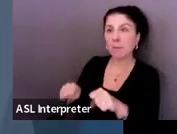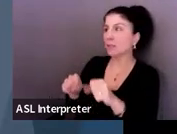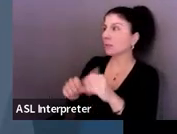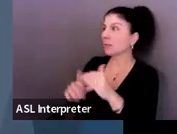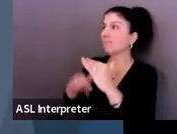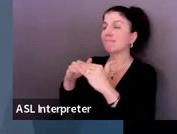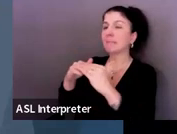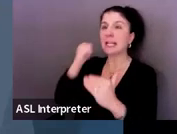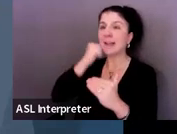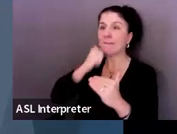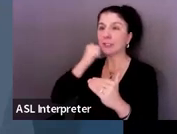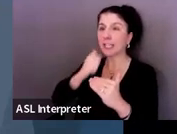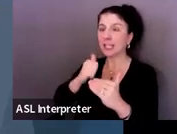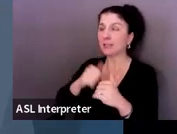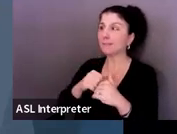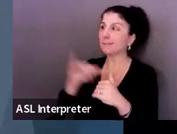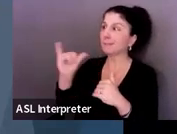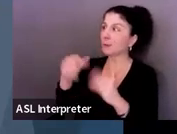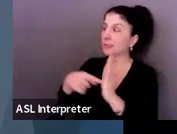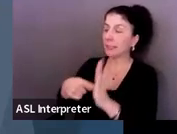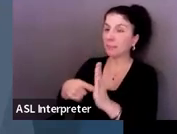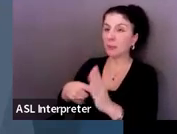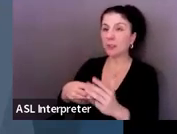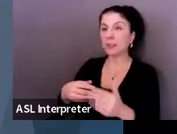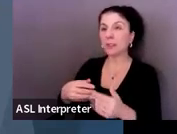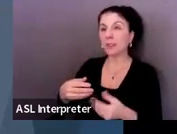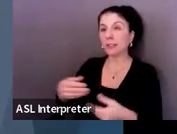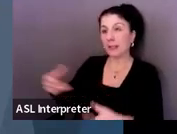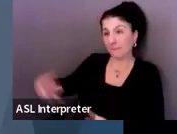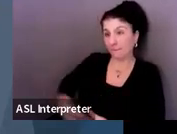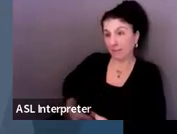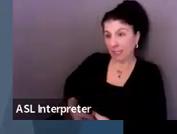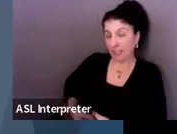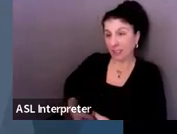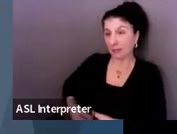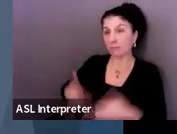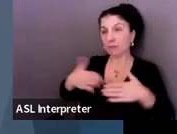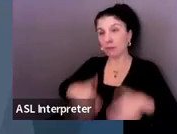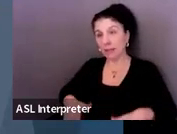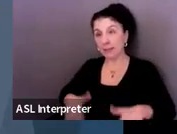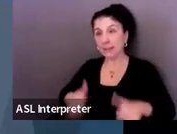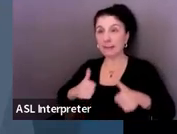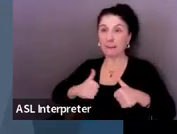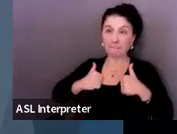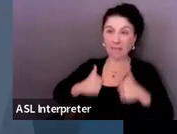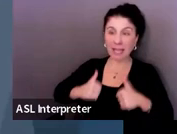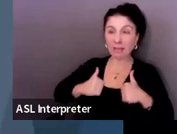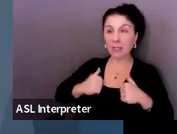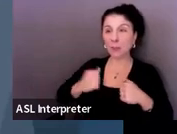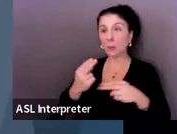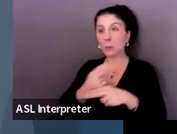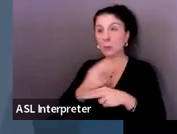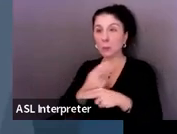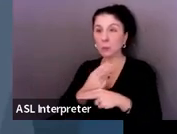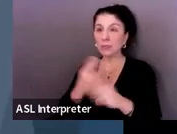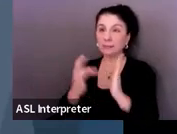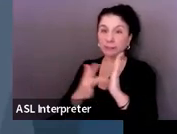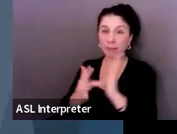daily routines, such as feeding, dressing, bathing, activating small appliances, media devices, choice making, etc.